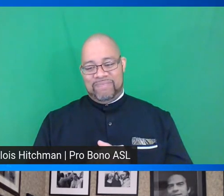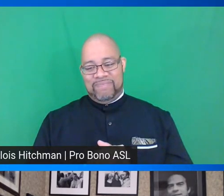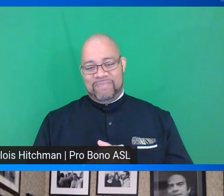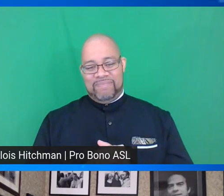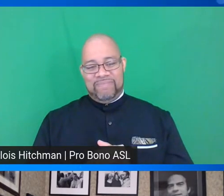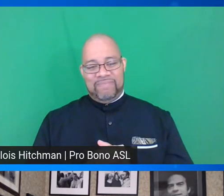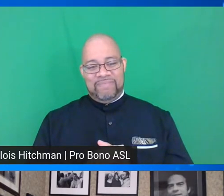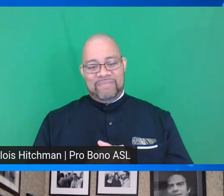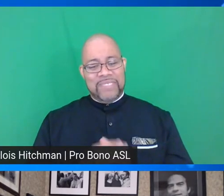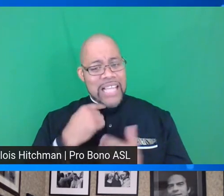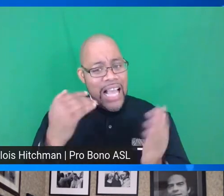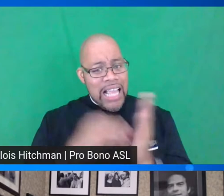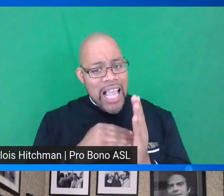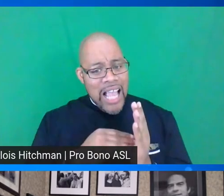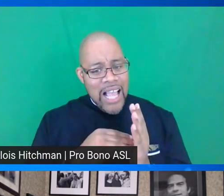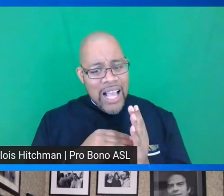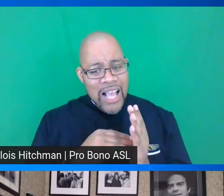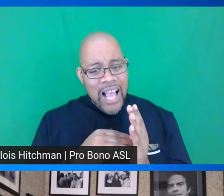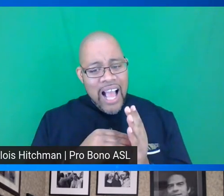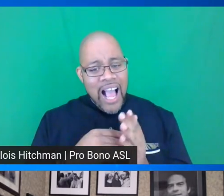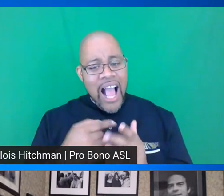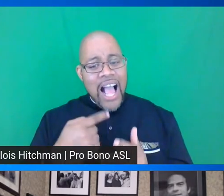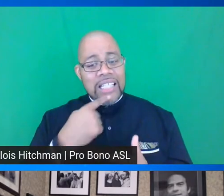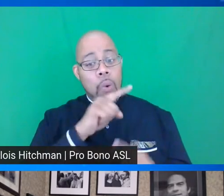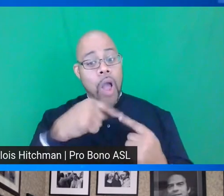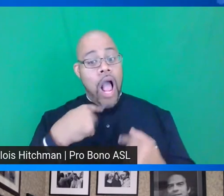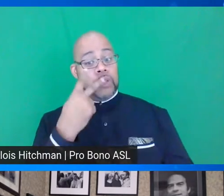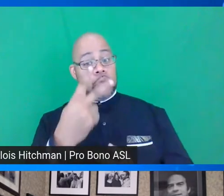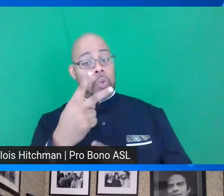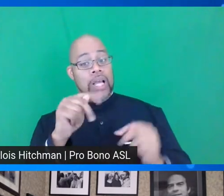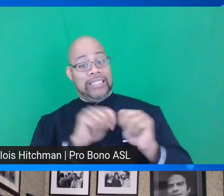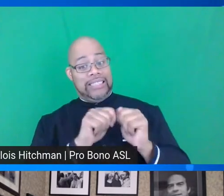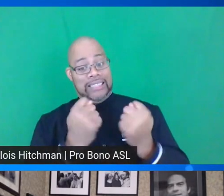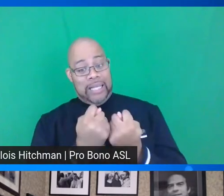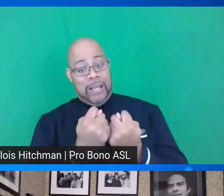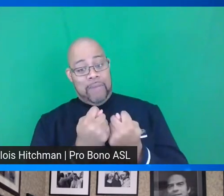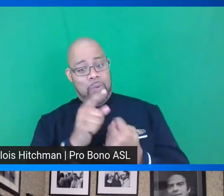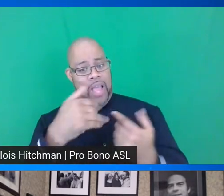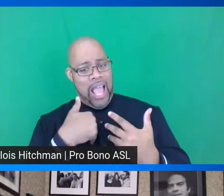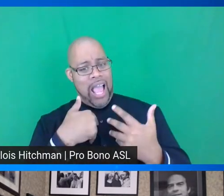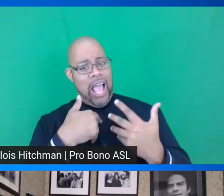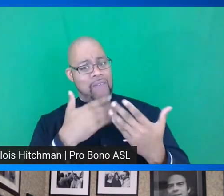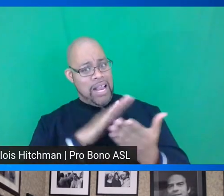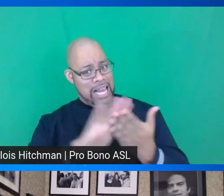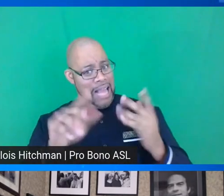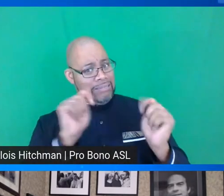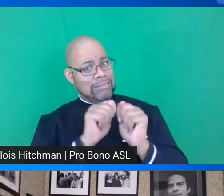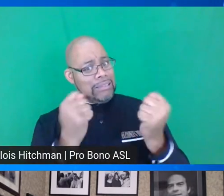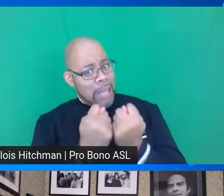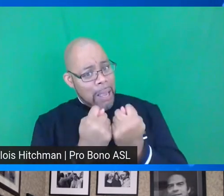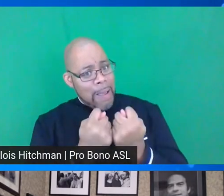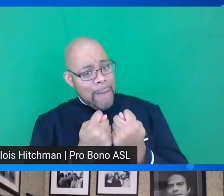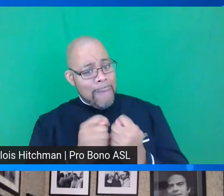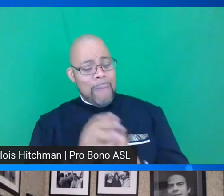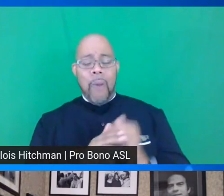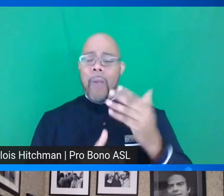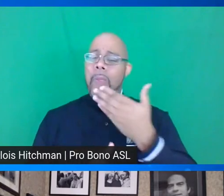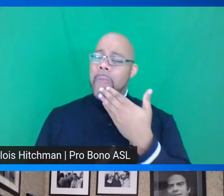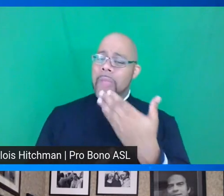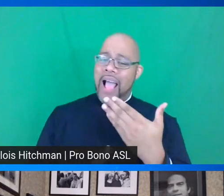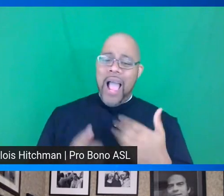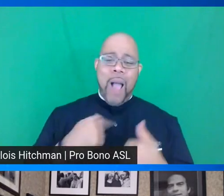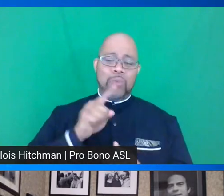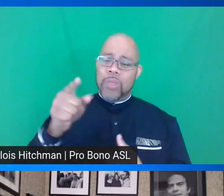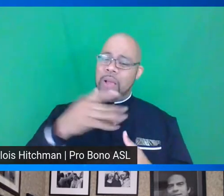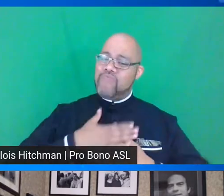say that again I said when I saw the team you've got a nice looking team oh thank you I'm